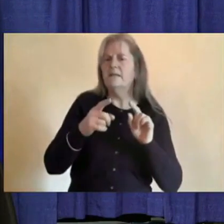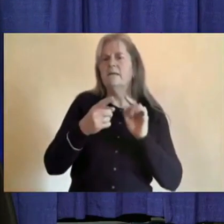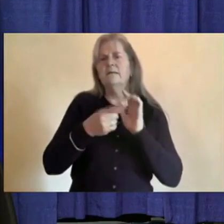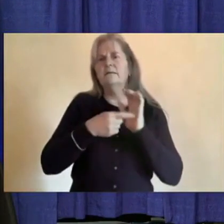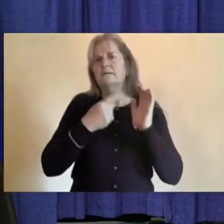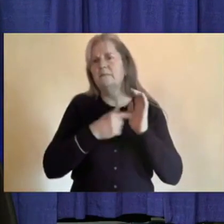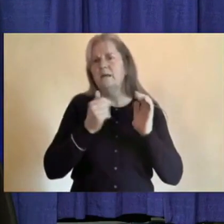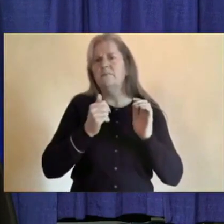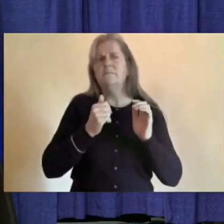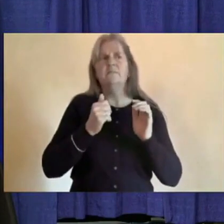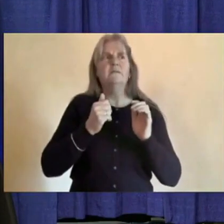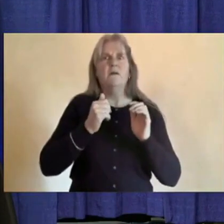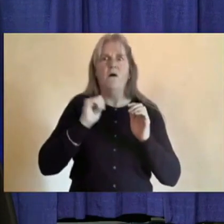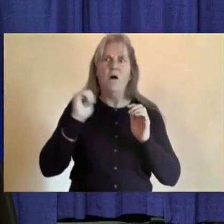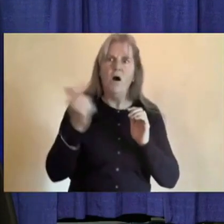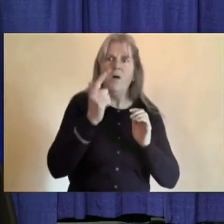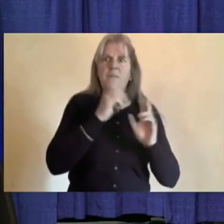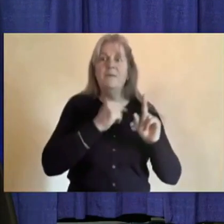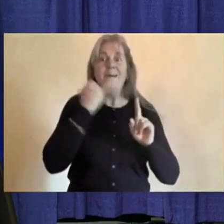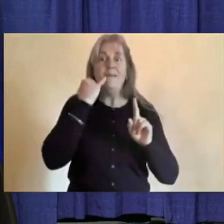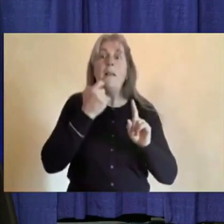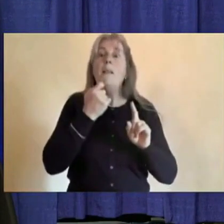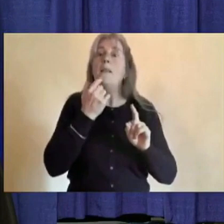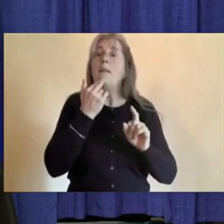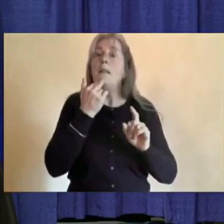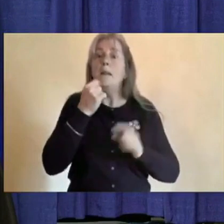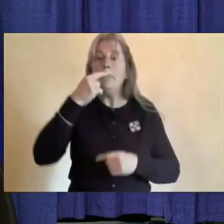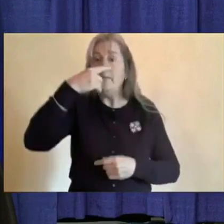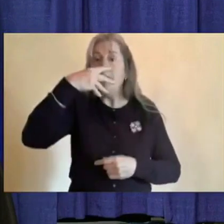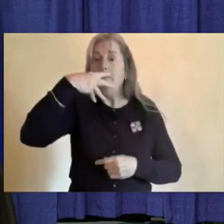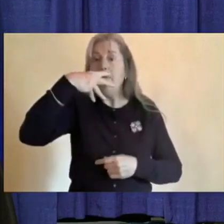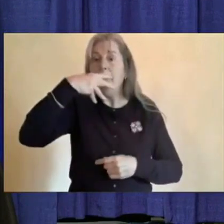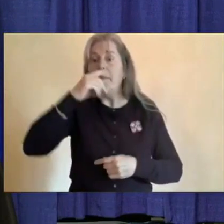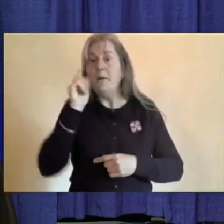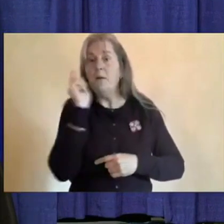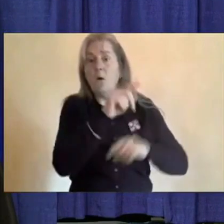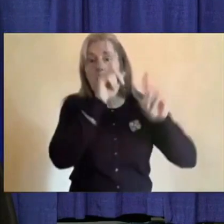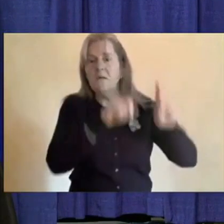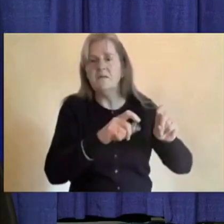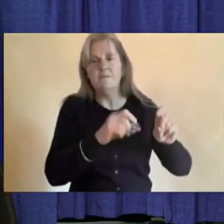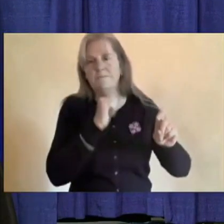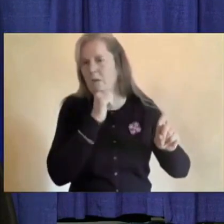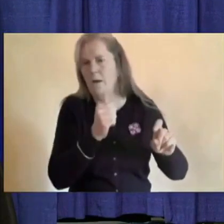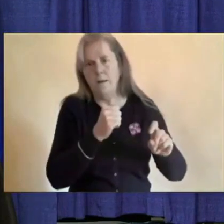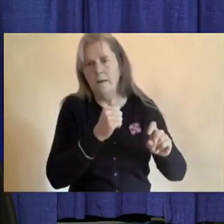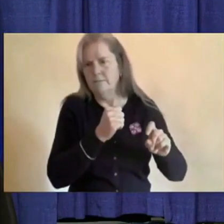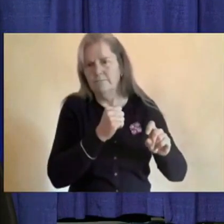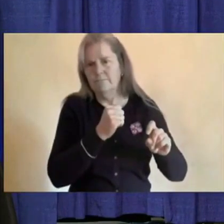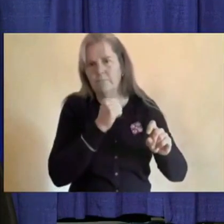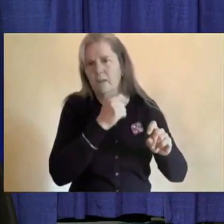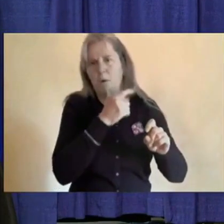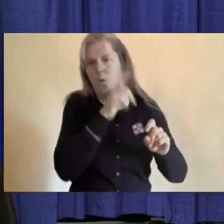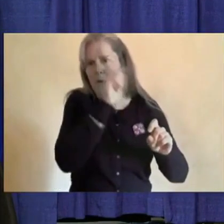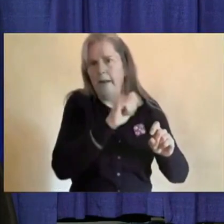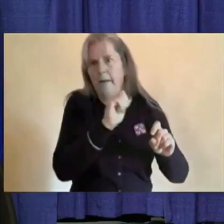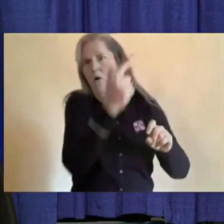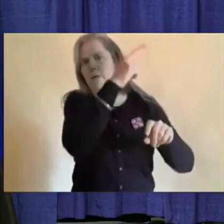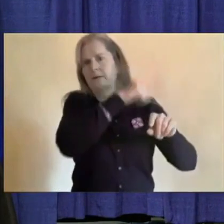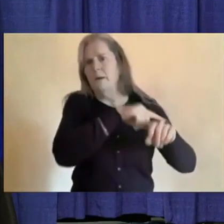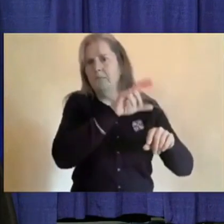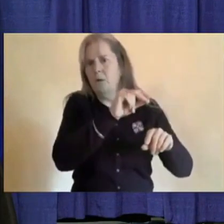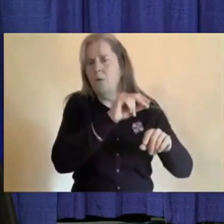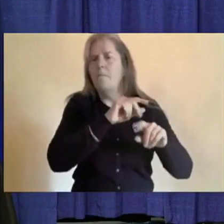person with a runny nose to drop what they are doing and get tested. And by the way, I do note that we've just